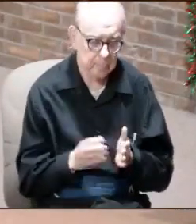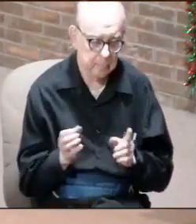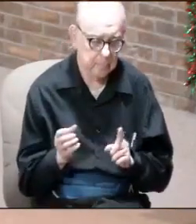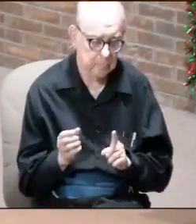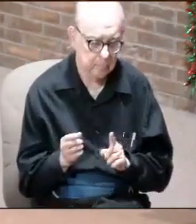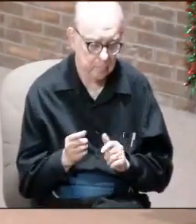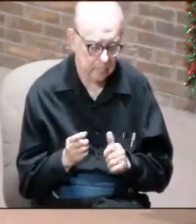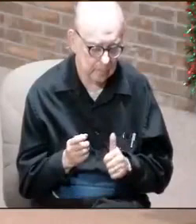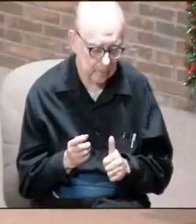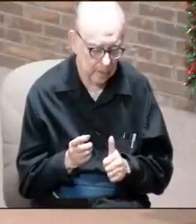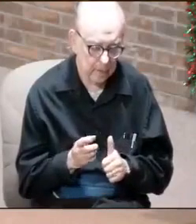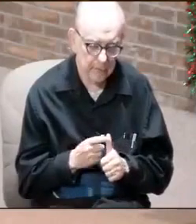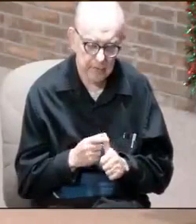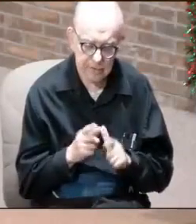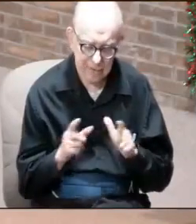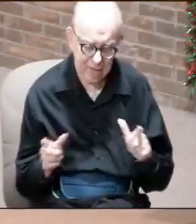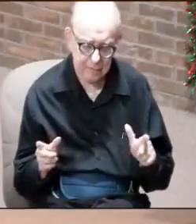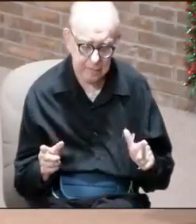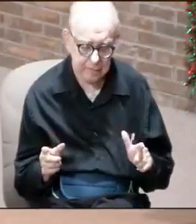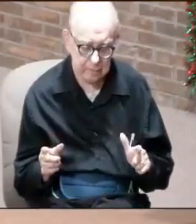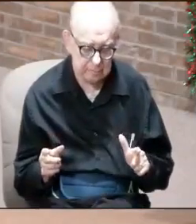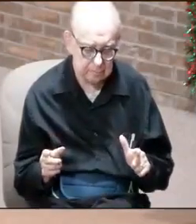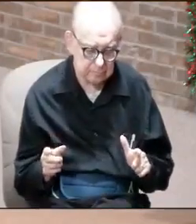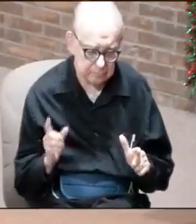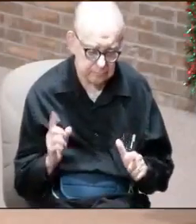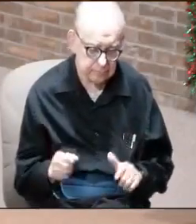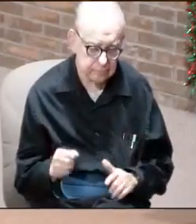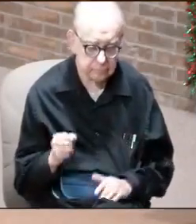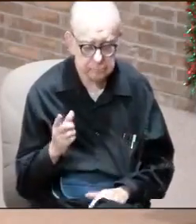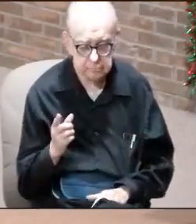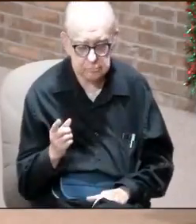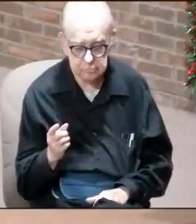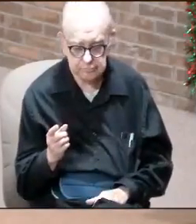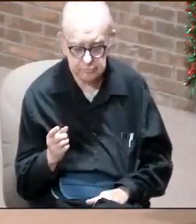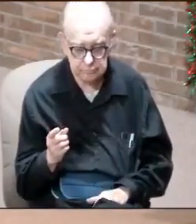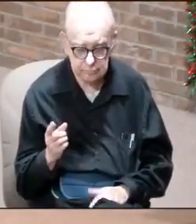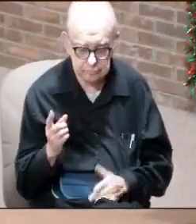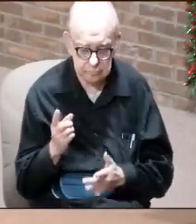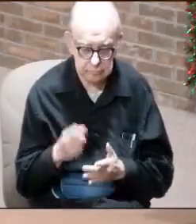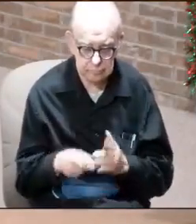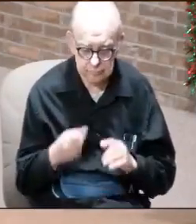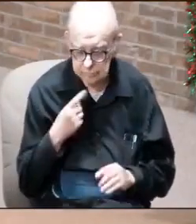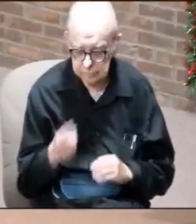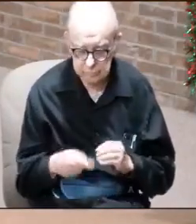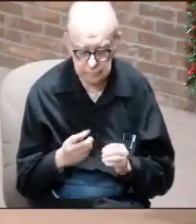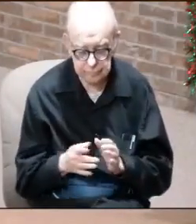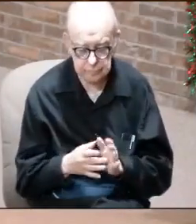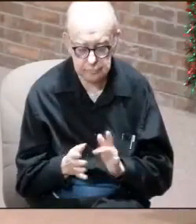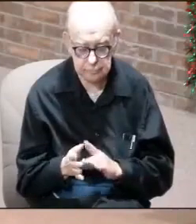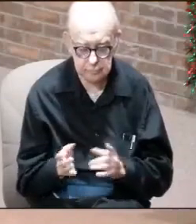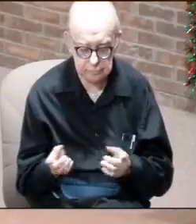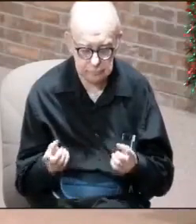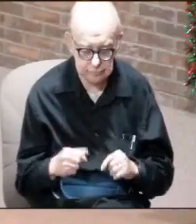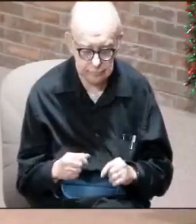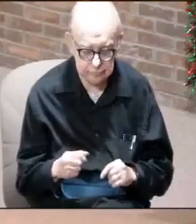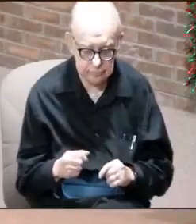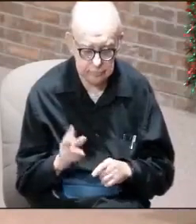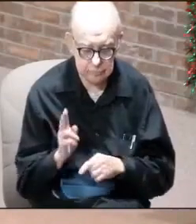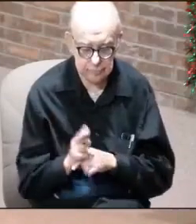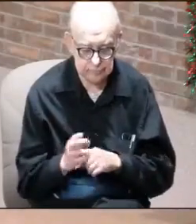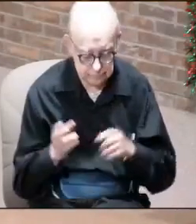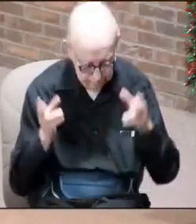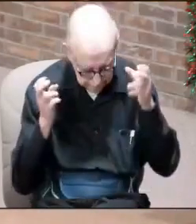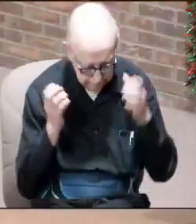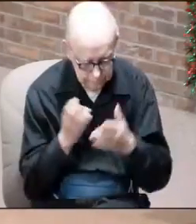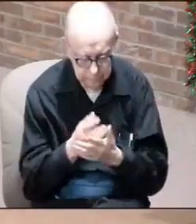the original language. But you need to understand that what it says about Jesus when he wears a crown,